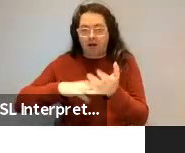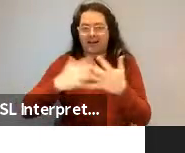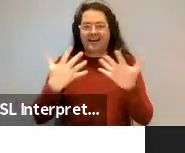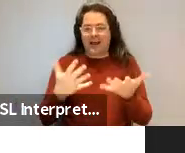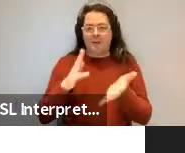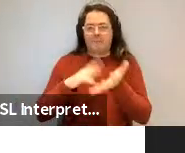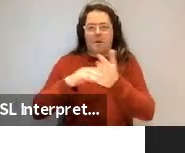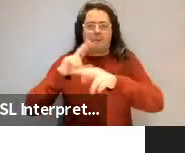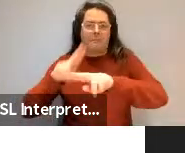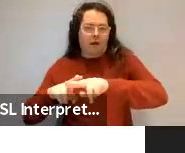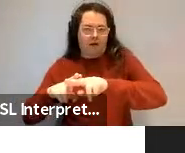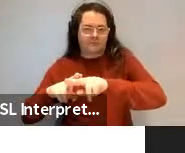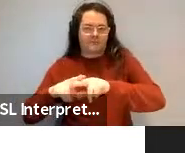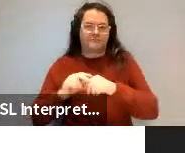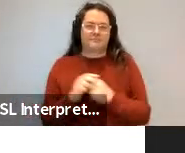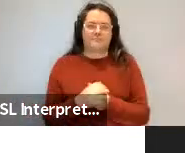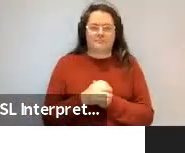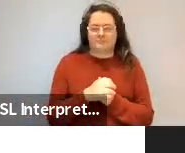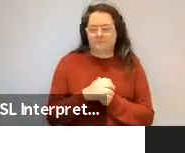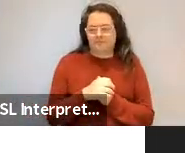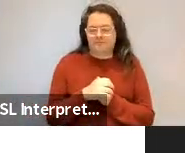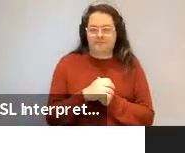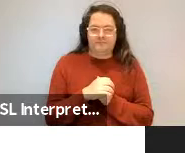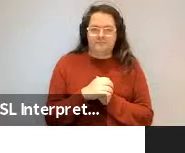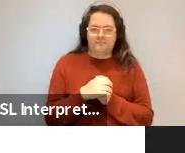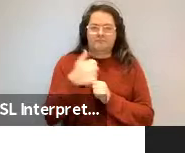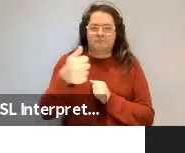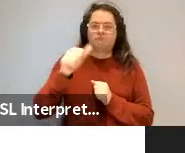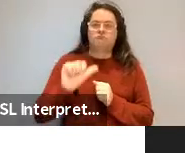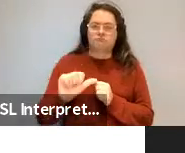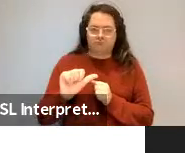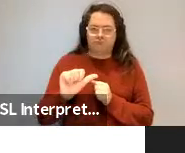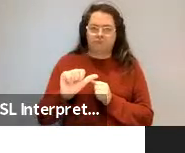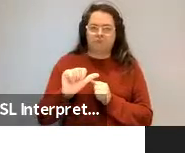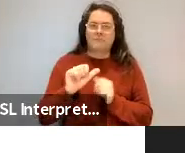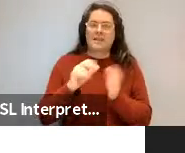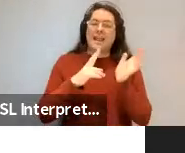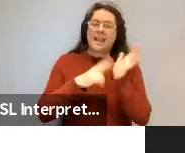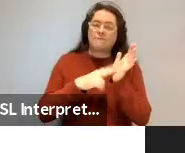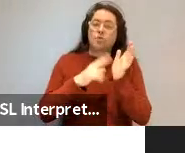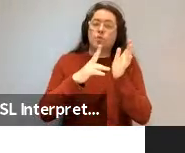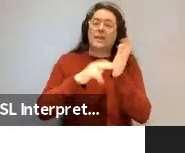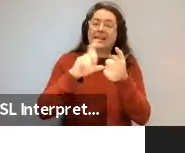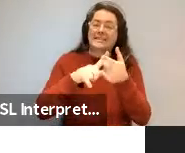We much prefer ma and pa. We used to say nephews and nieces.